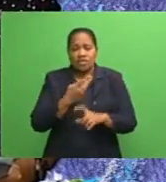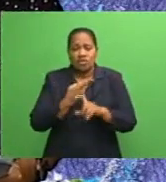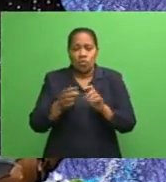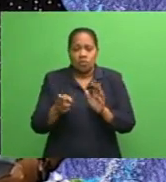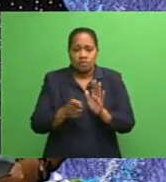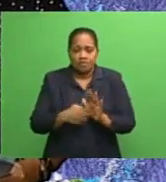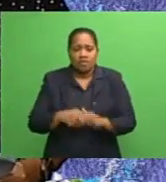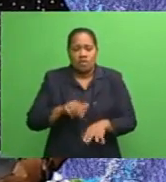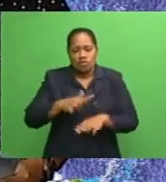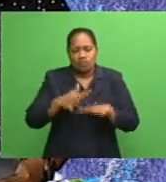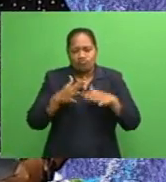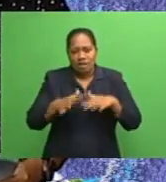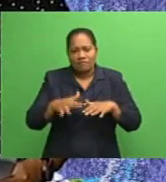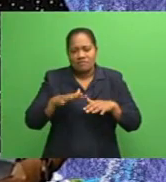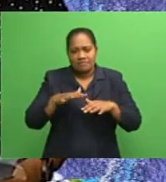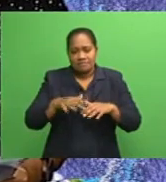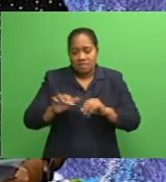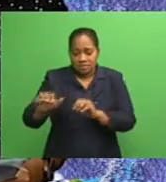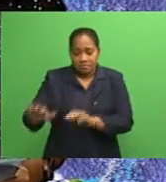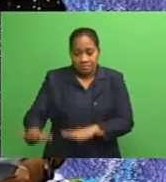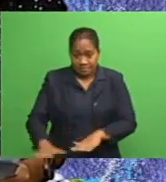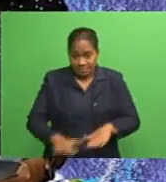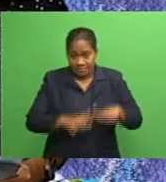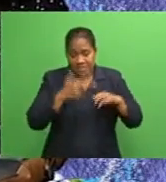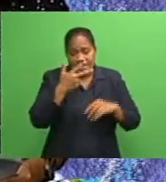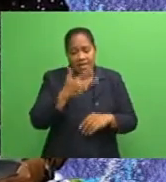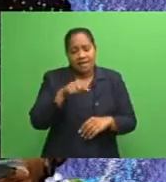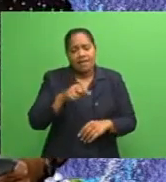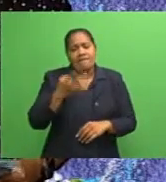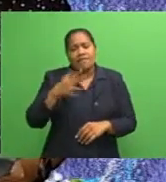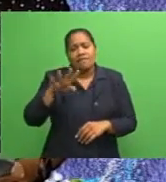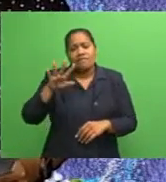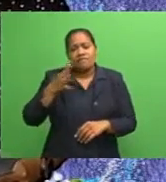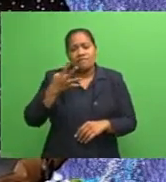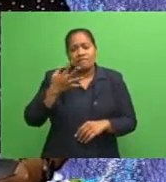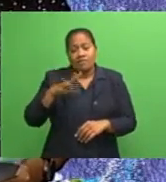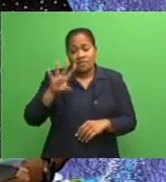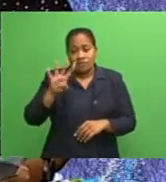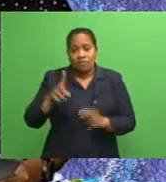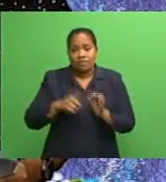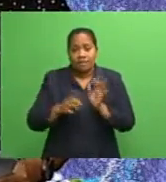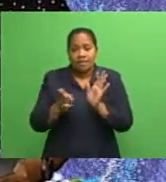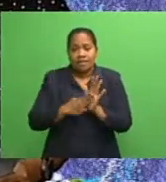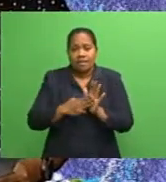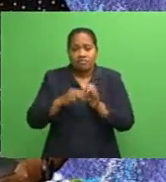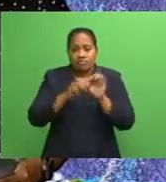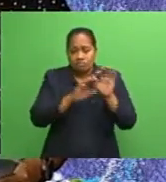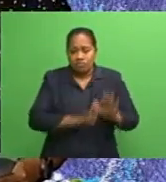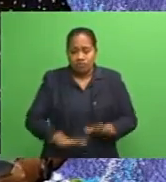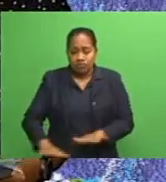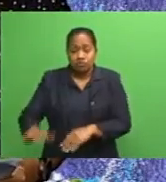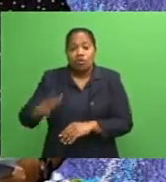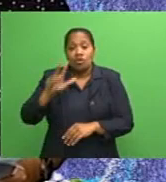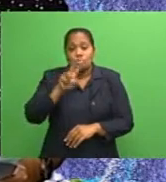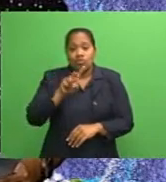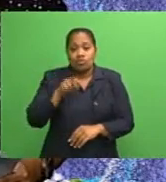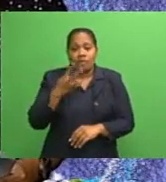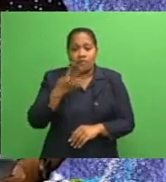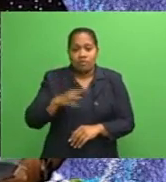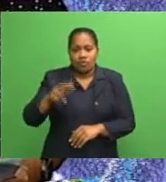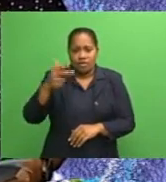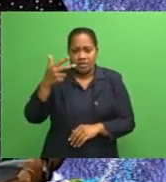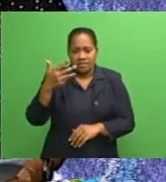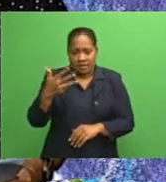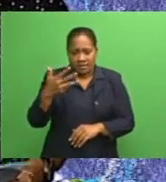Turning to the tides, high tide at 8.54pm, low tide at 2.49am. Sunrise at